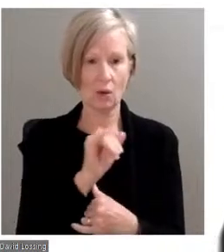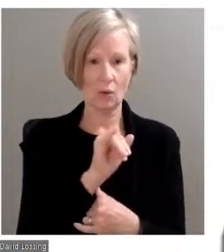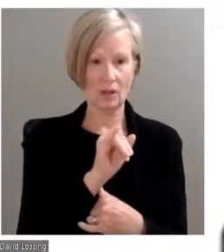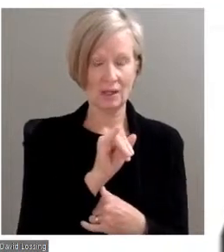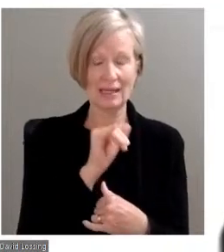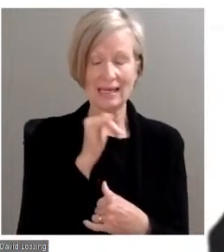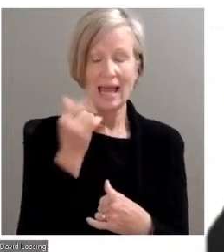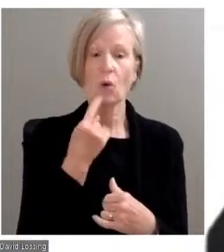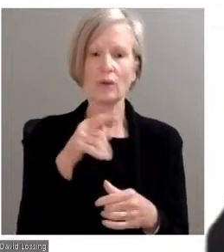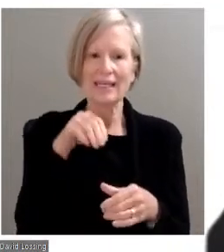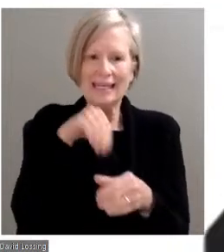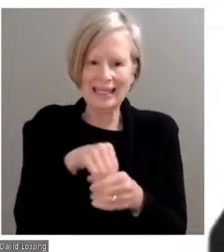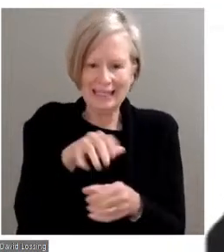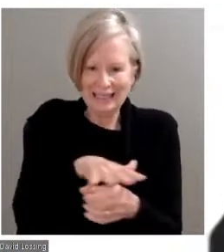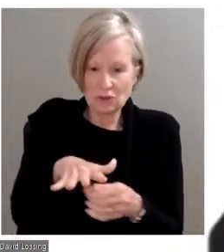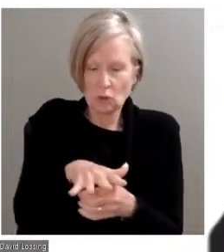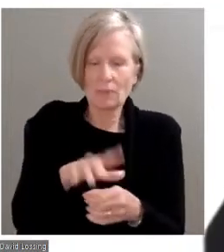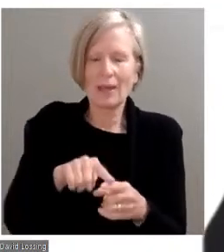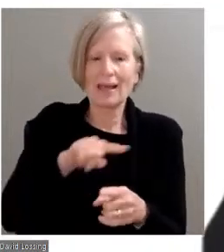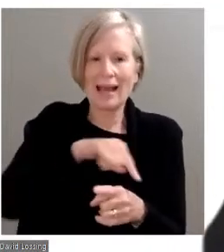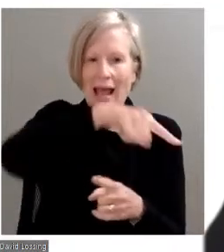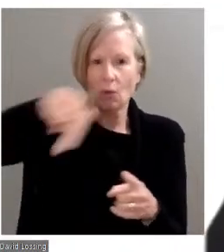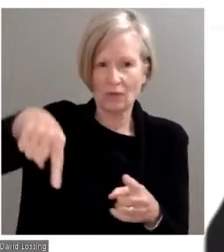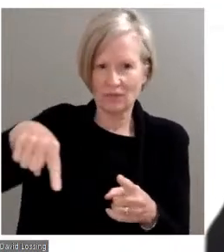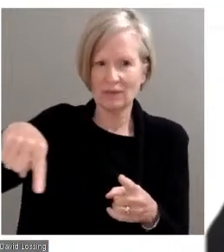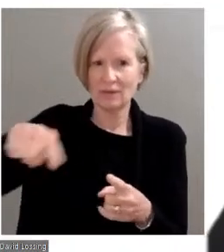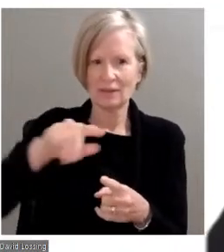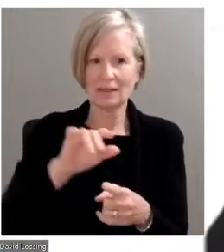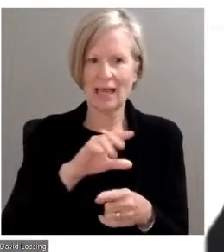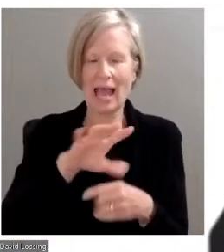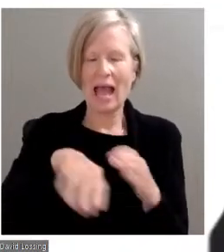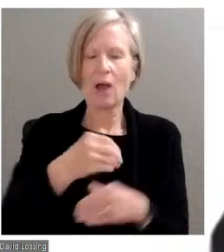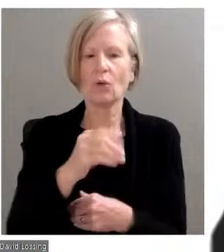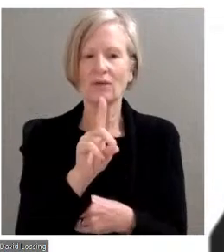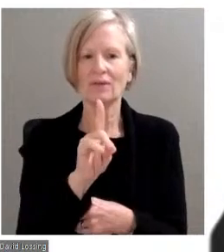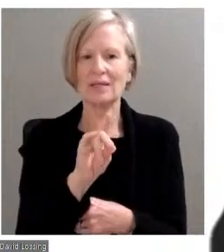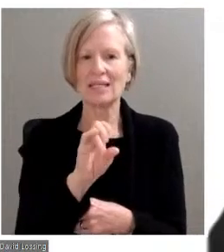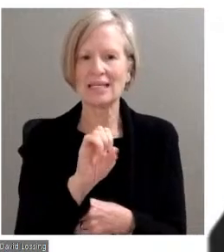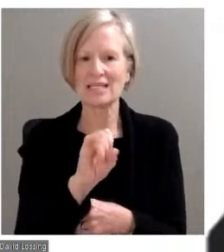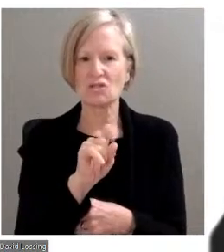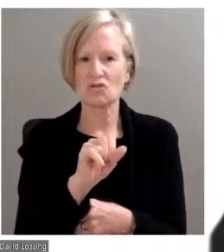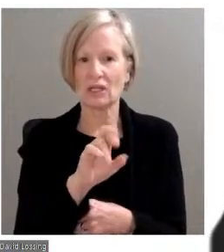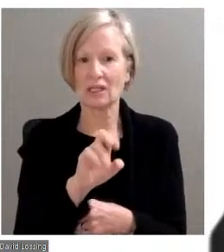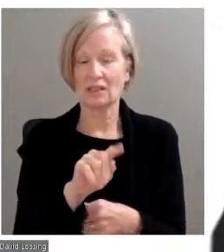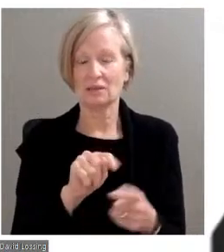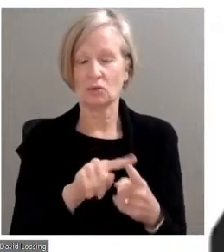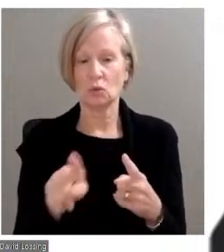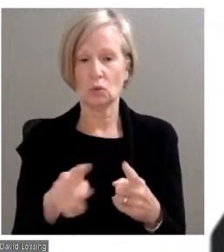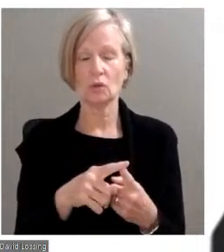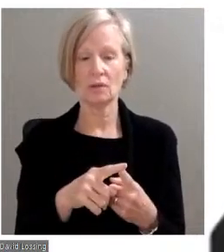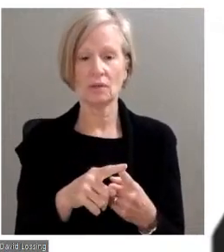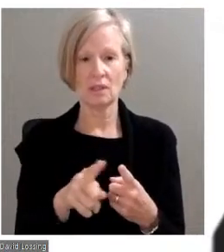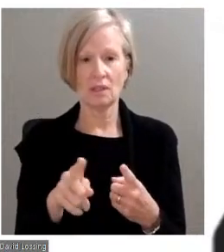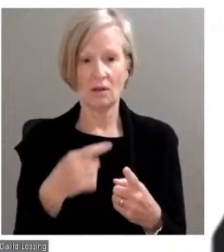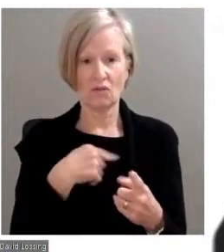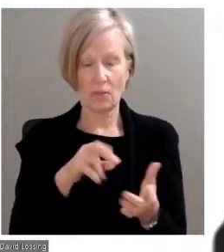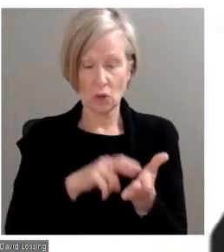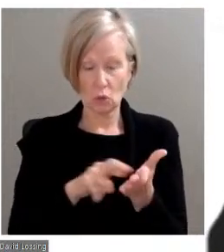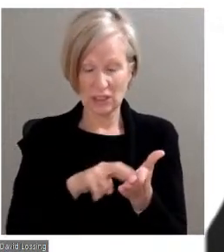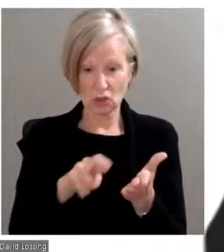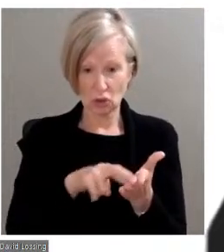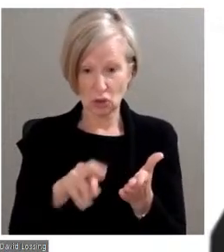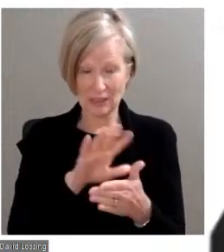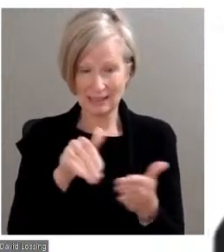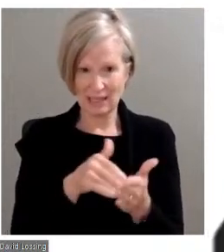-district students. And the impact COVID has had so far this year, according to the National Student Clearing Research Center from last week,